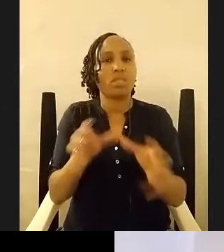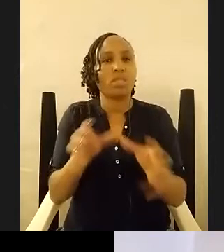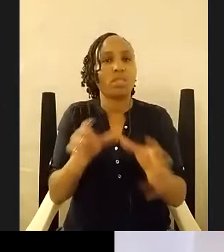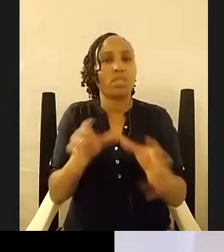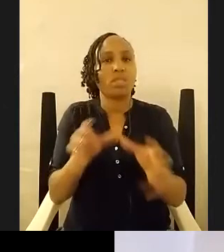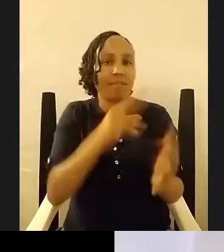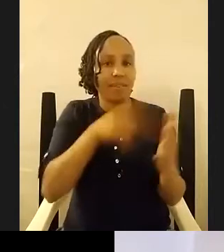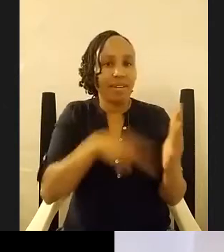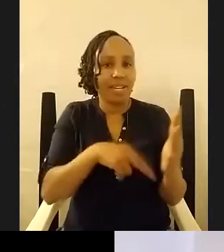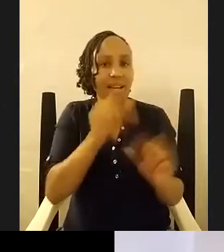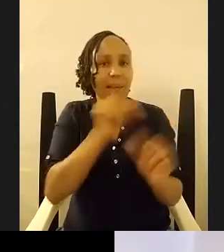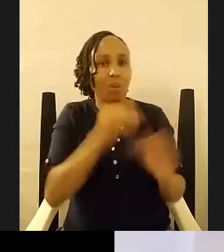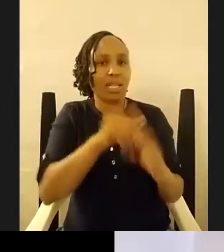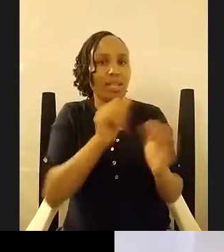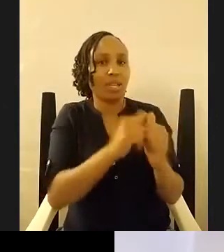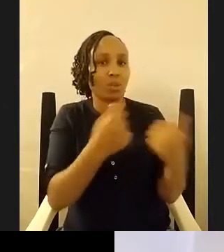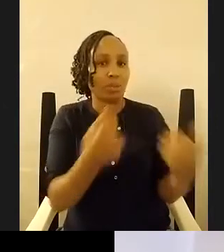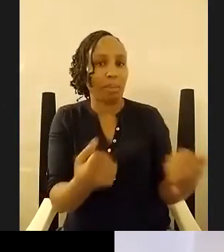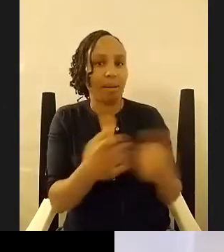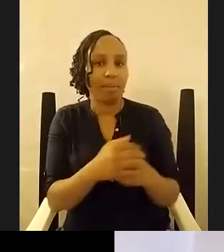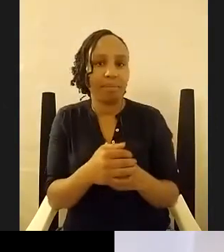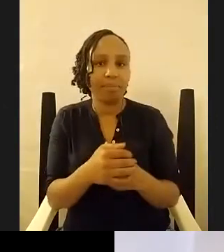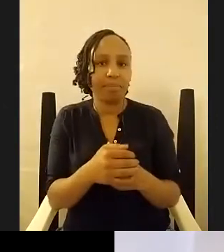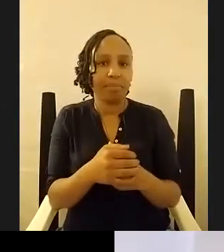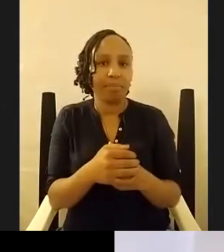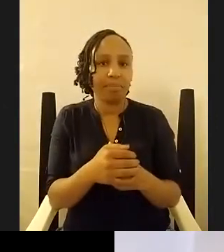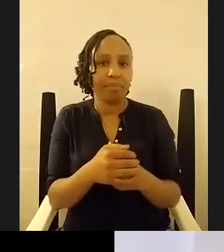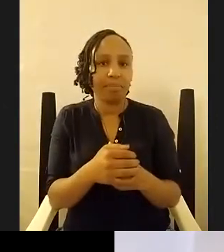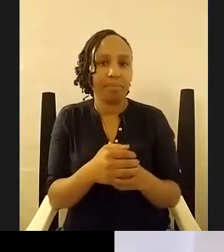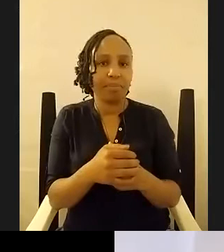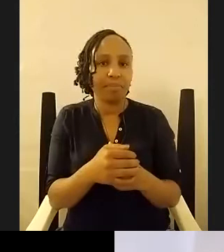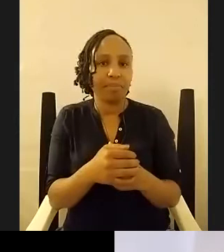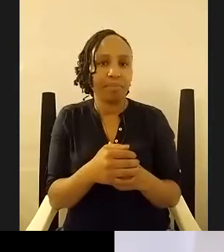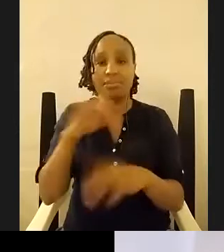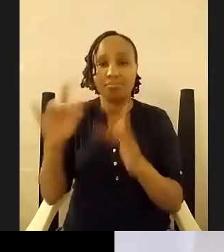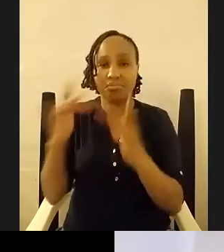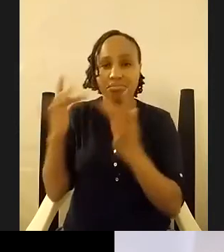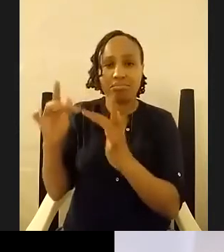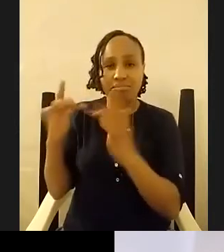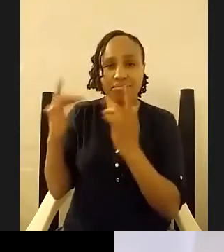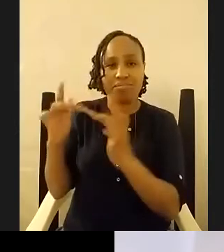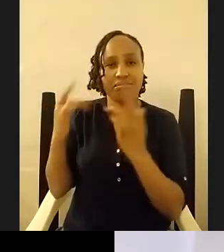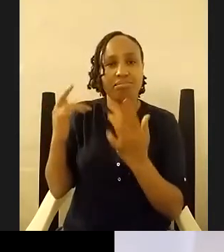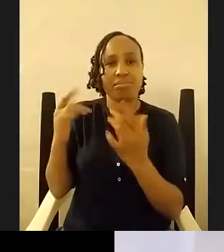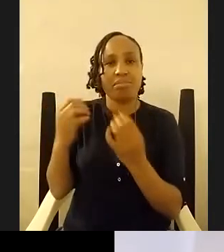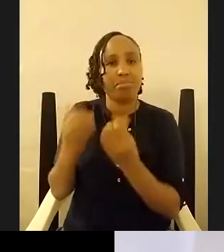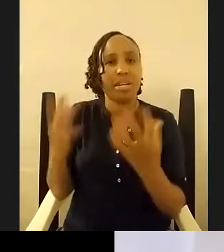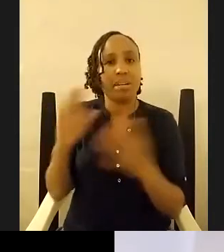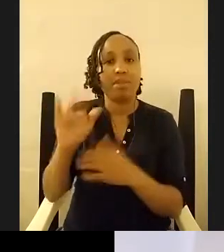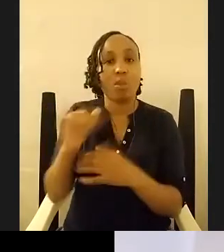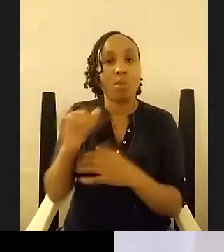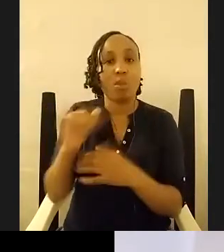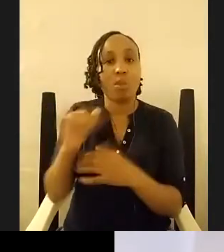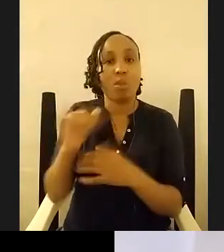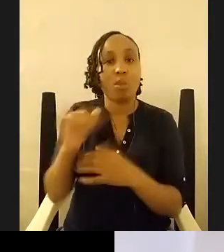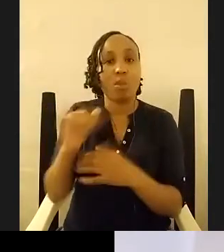you know i've i've gotten emails from people um when when um when this little light of mine